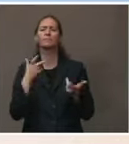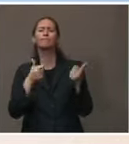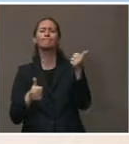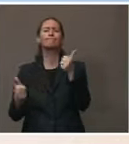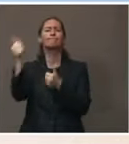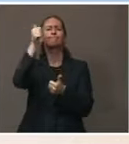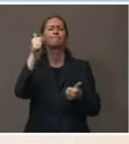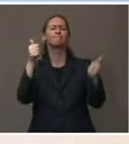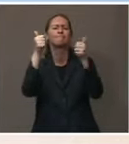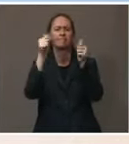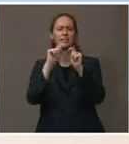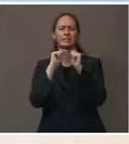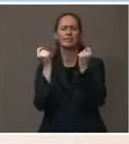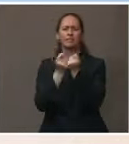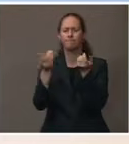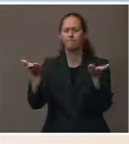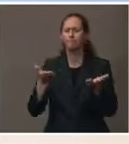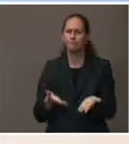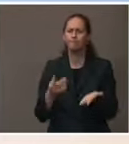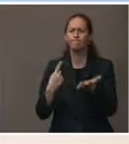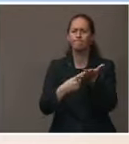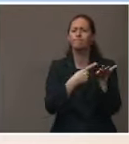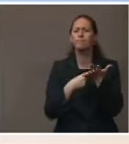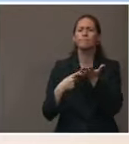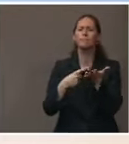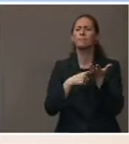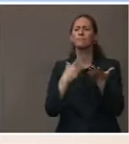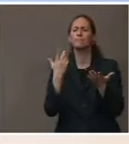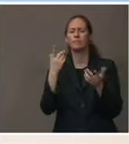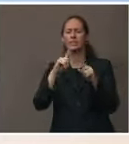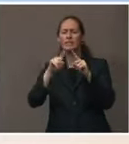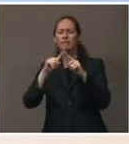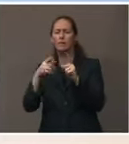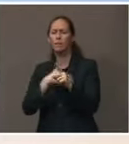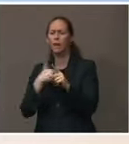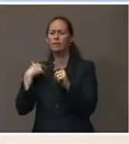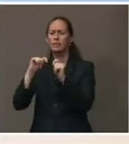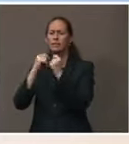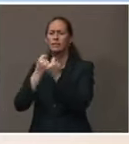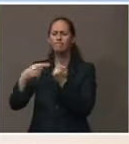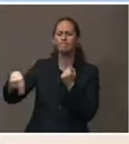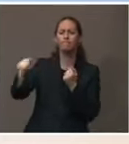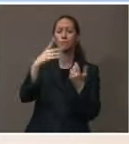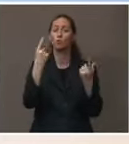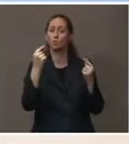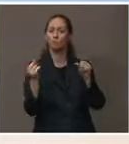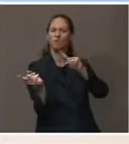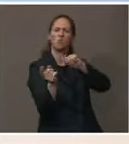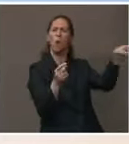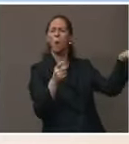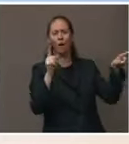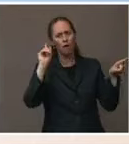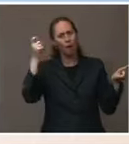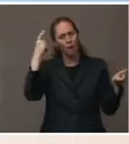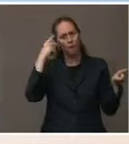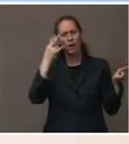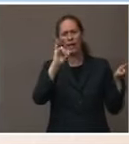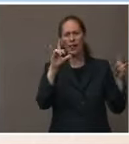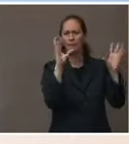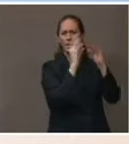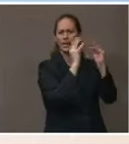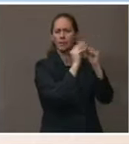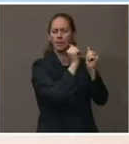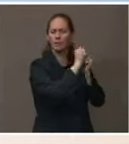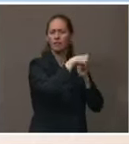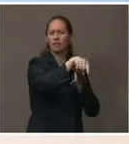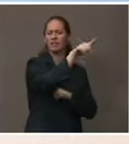Steve Reschetti, Louisa Terrell, to go up to Capitol Hill and meet with a group of bipartisan senators. And once they conclude that